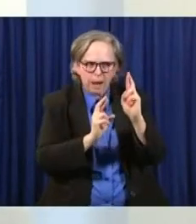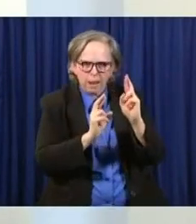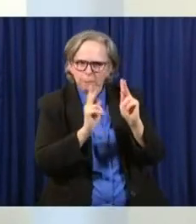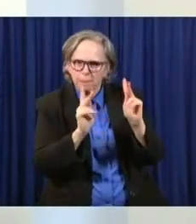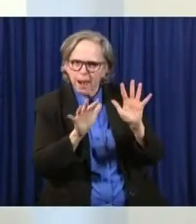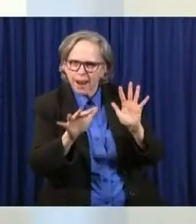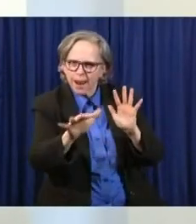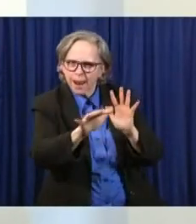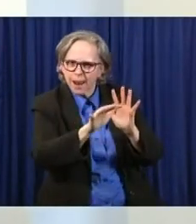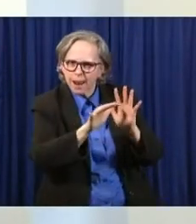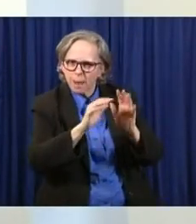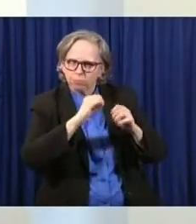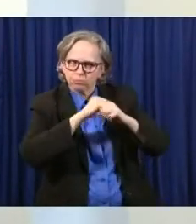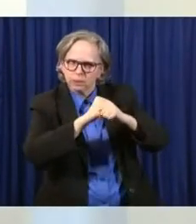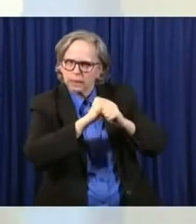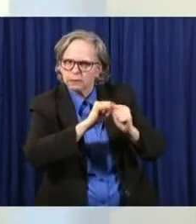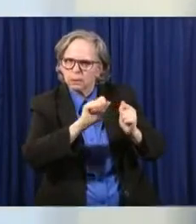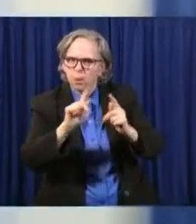of us. Thank you.